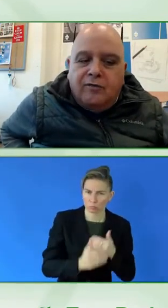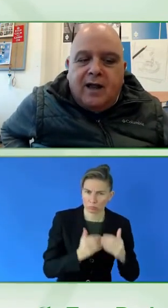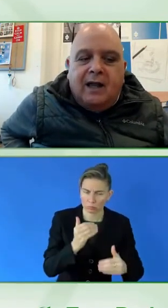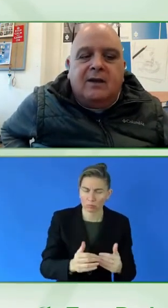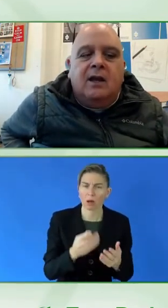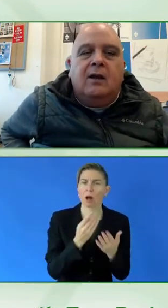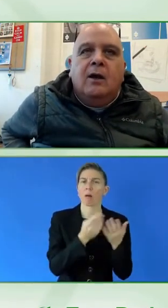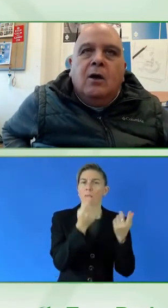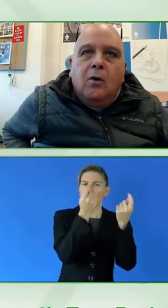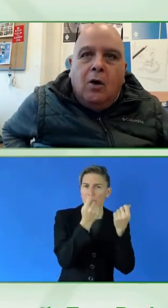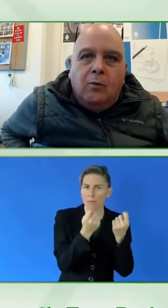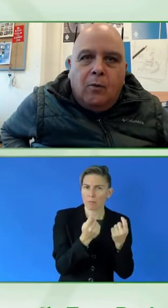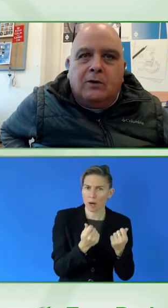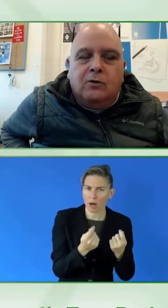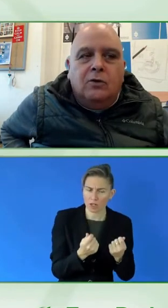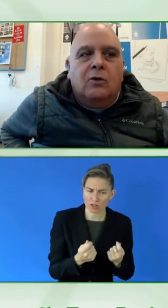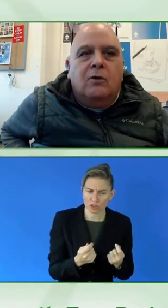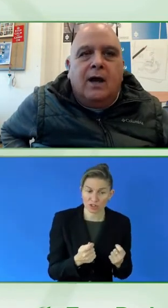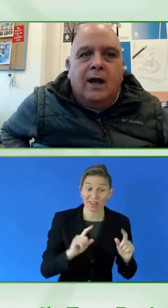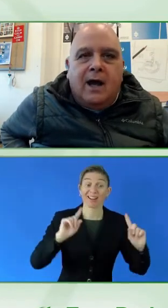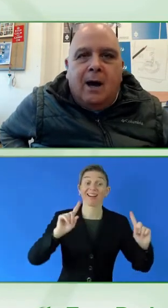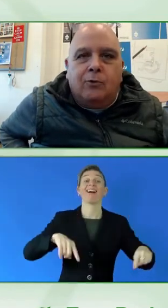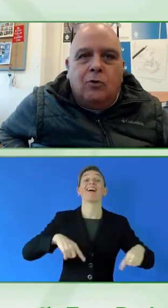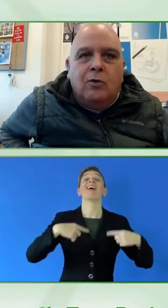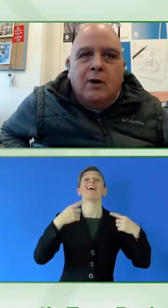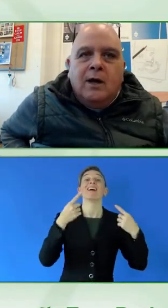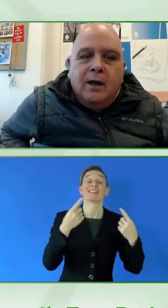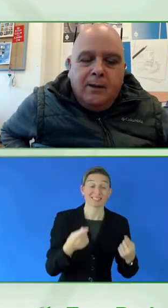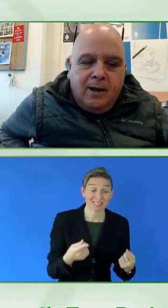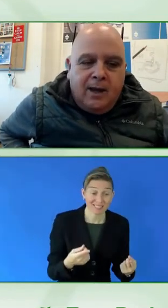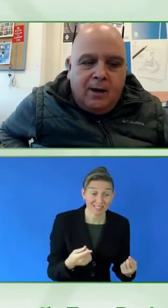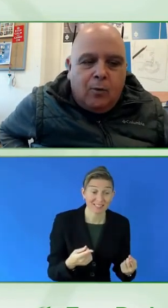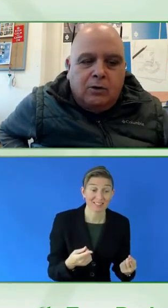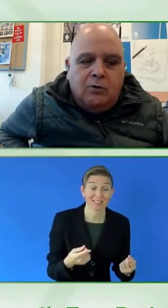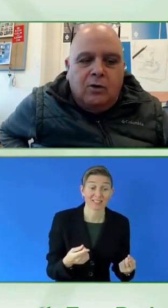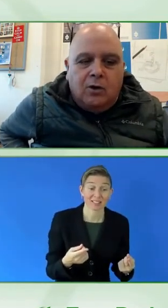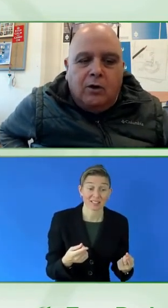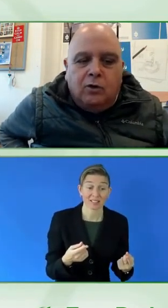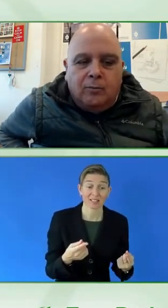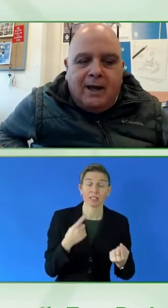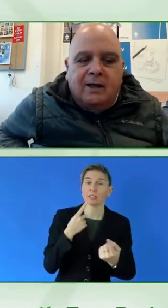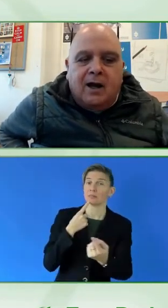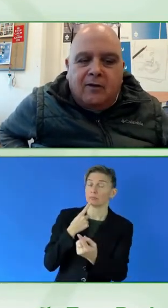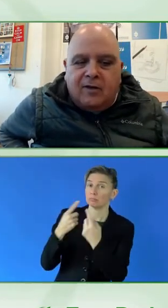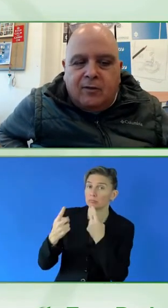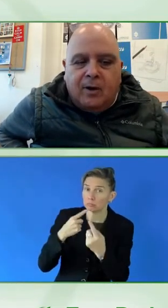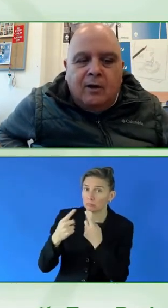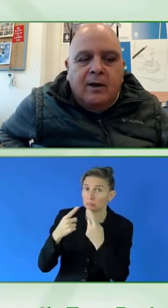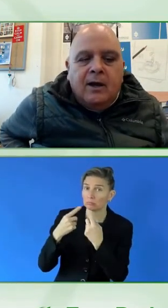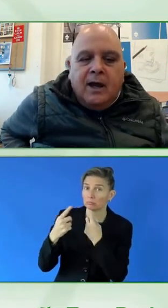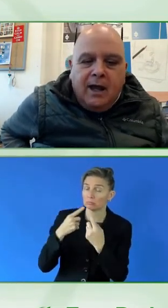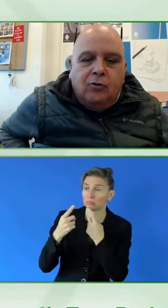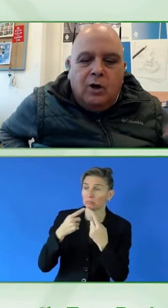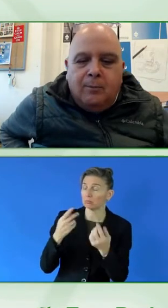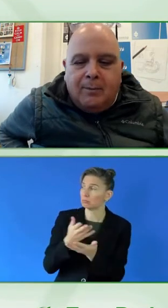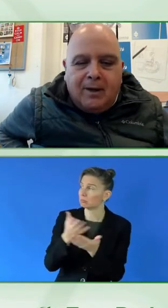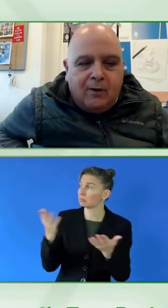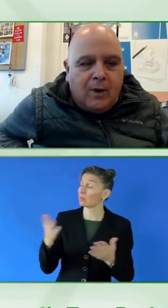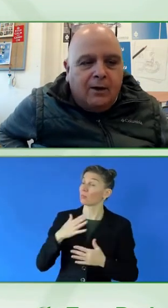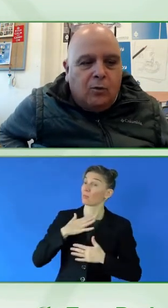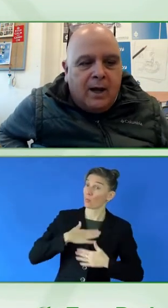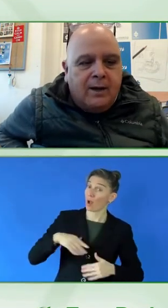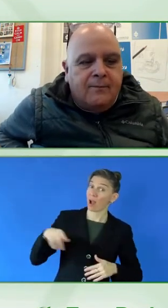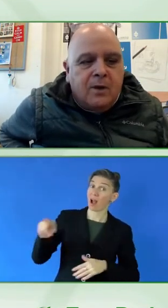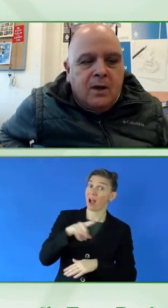consulting on what to do and what to do in order to make it accessible and to